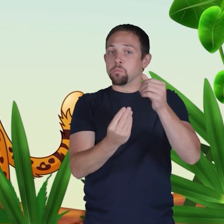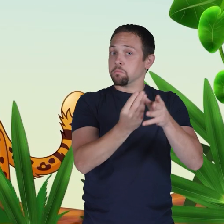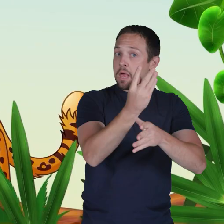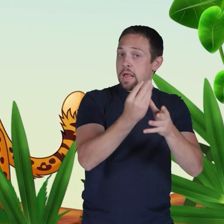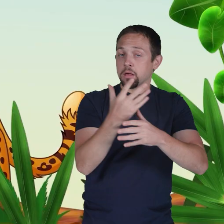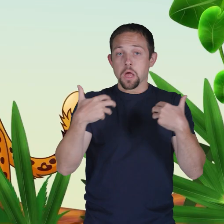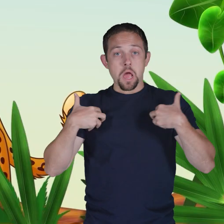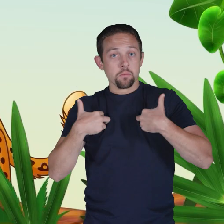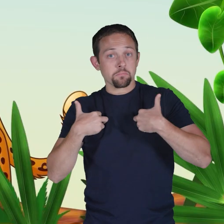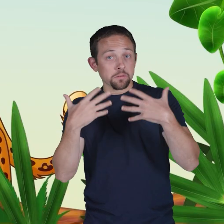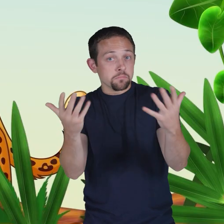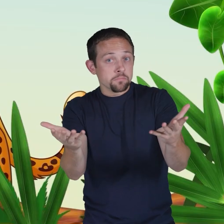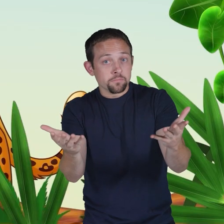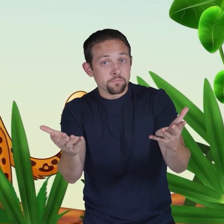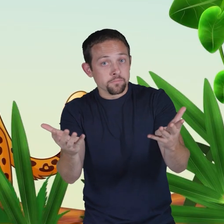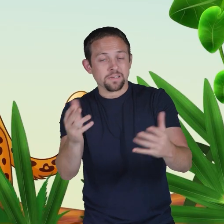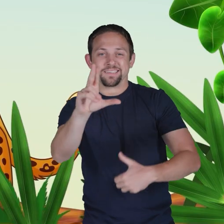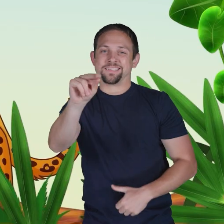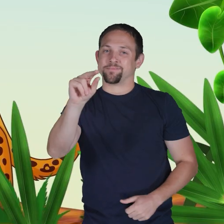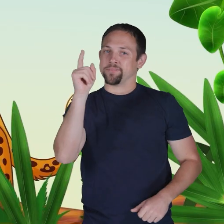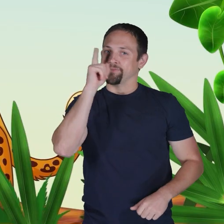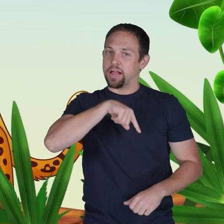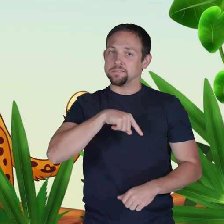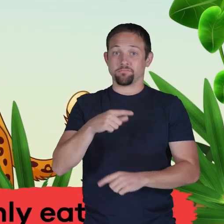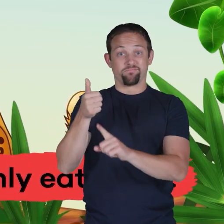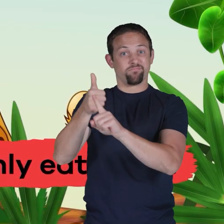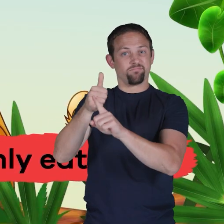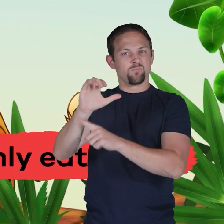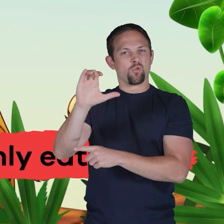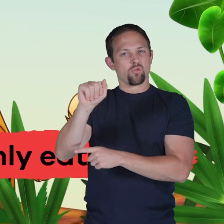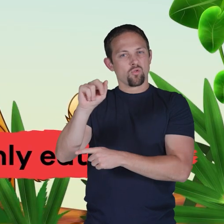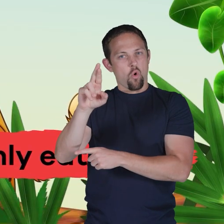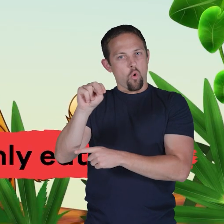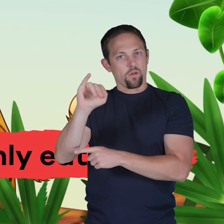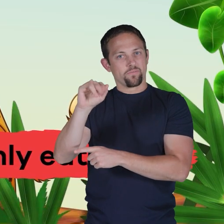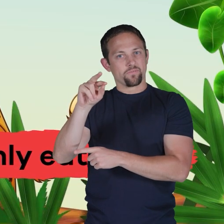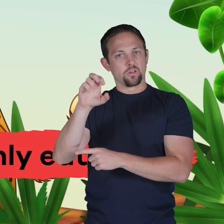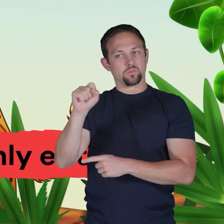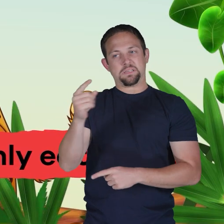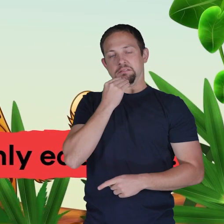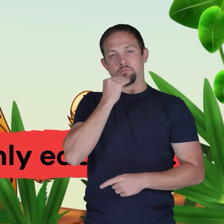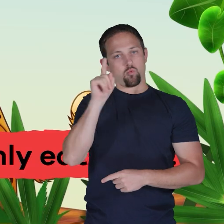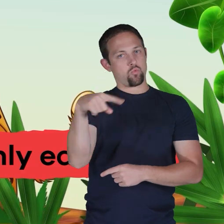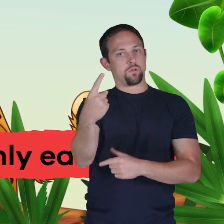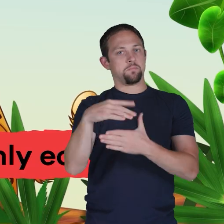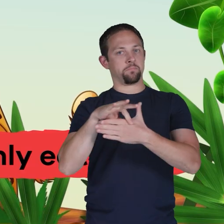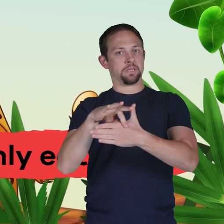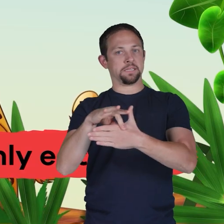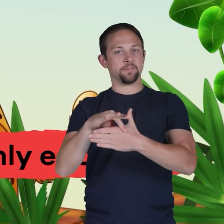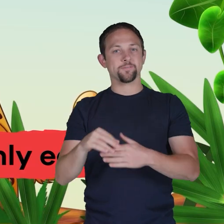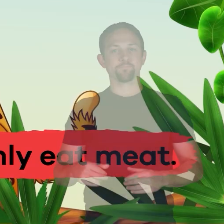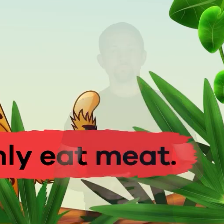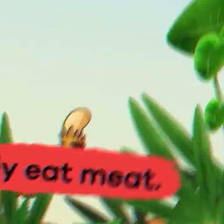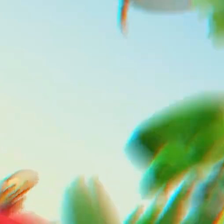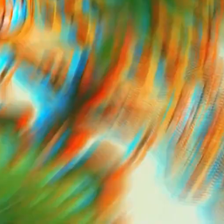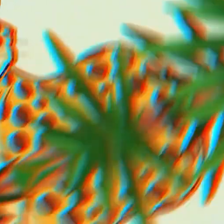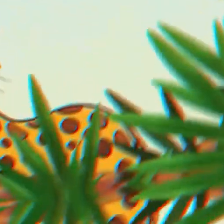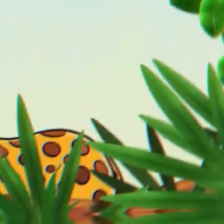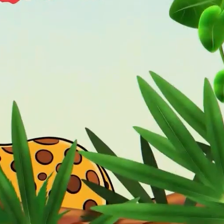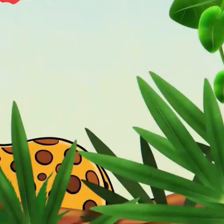plants and animals false leopards are carnivores and only eat meat